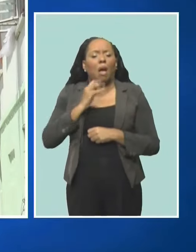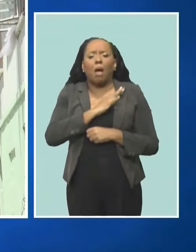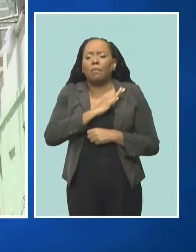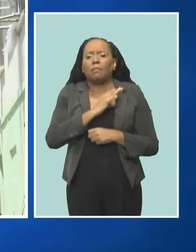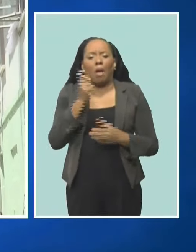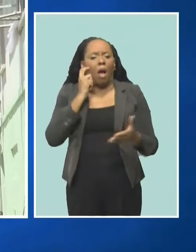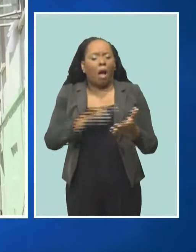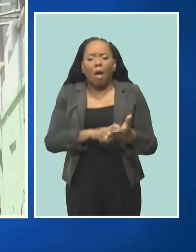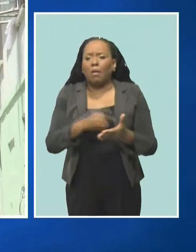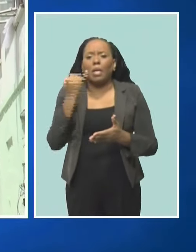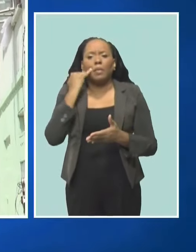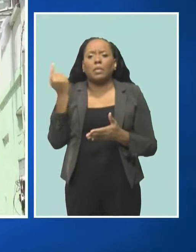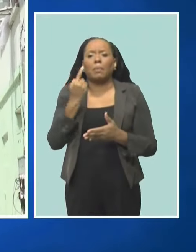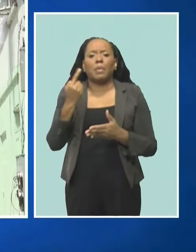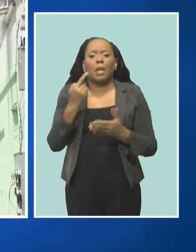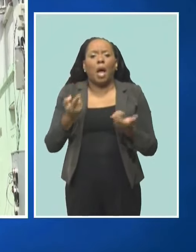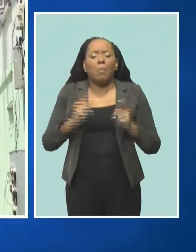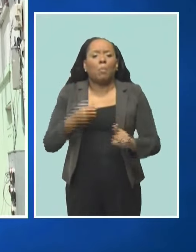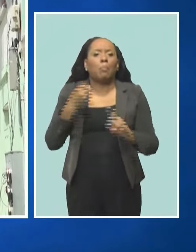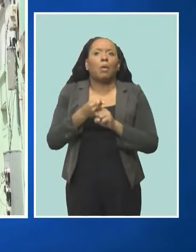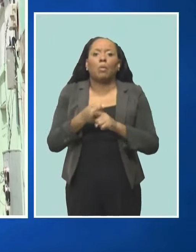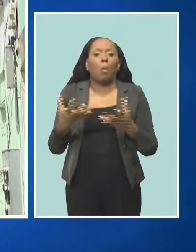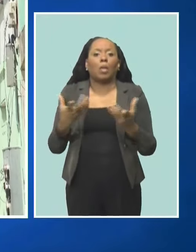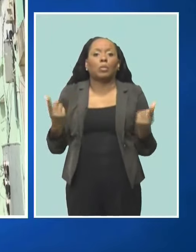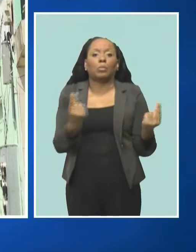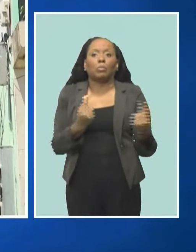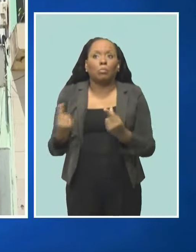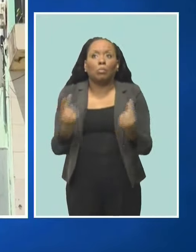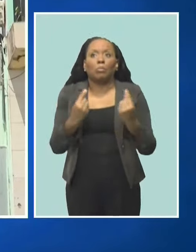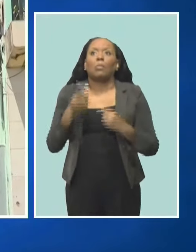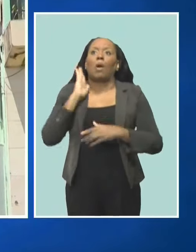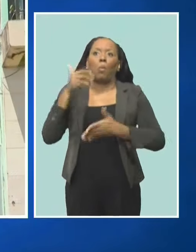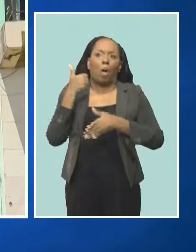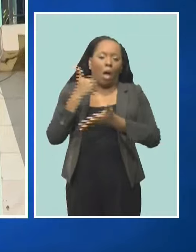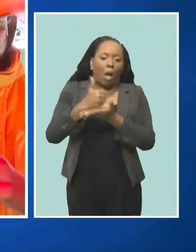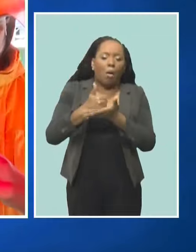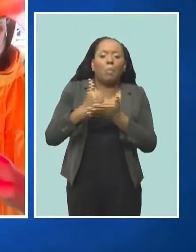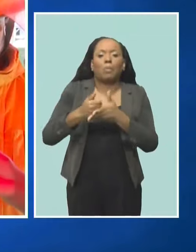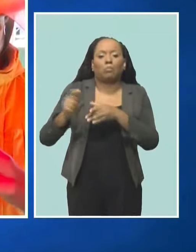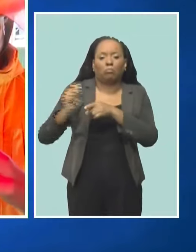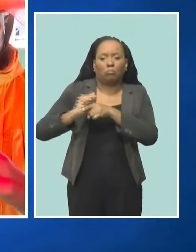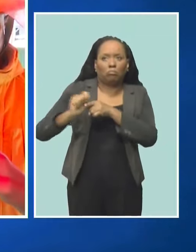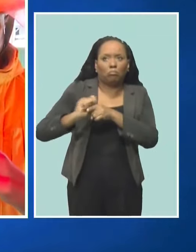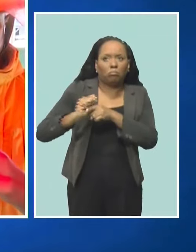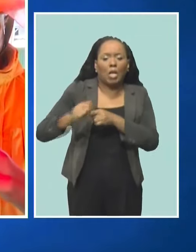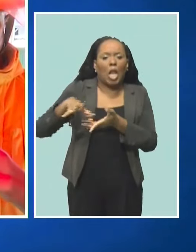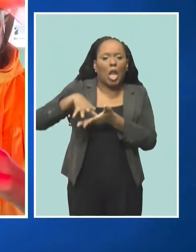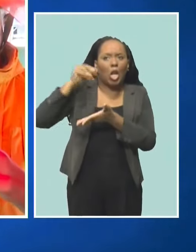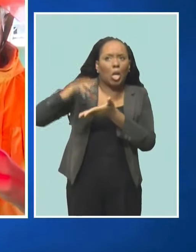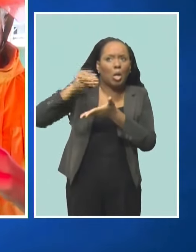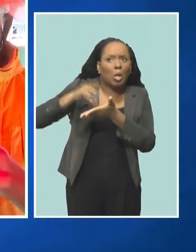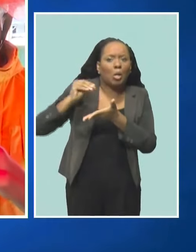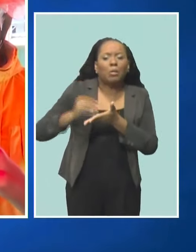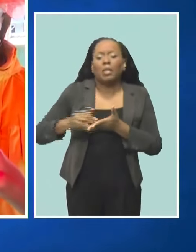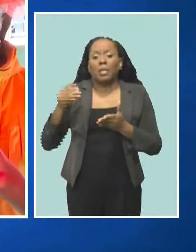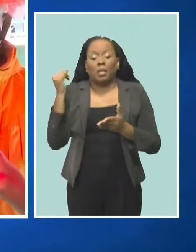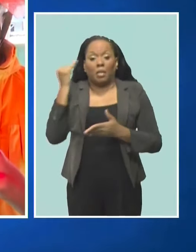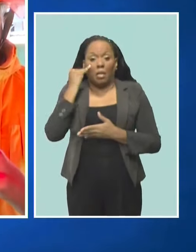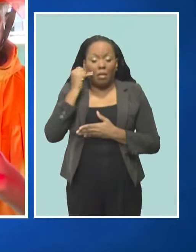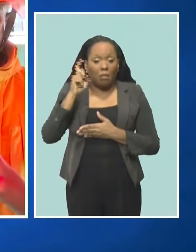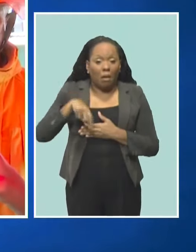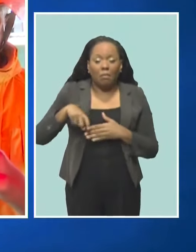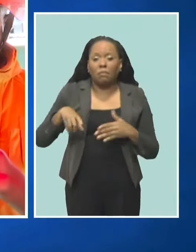if an incident occurs. So we are working with the persons in the Bridgetown area to address that. If you have to do any material